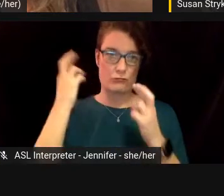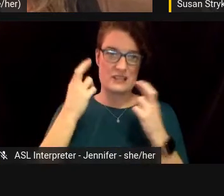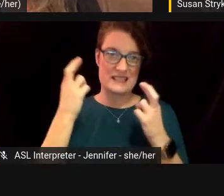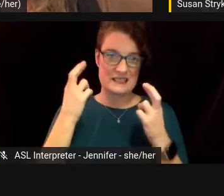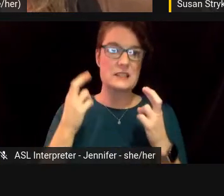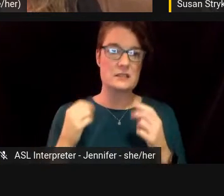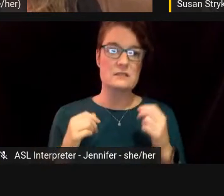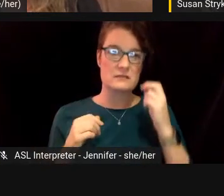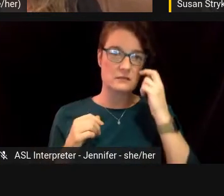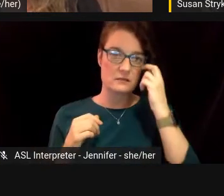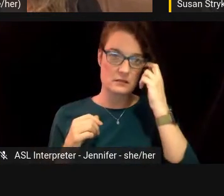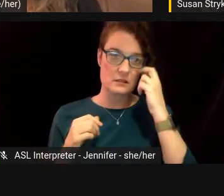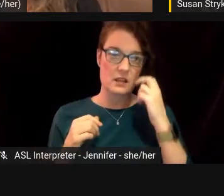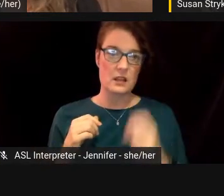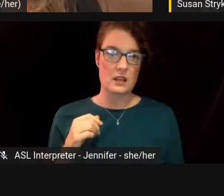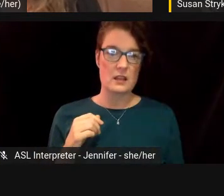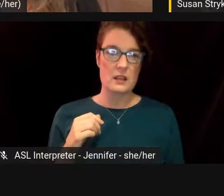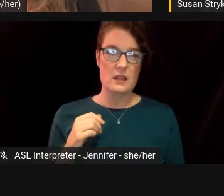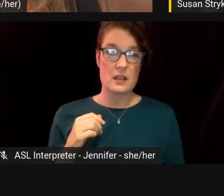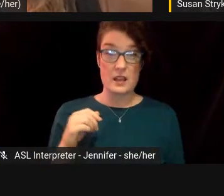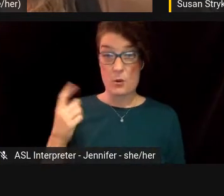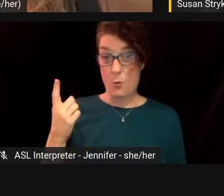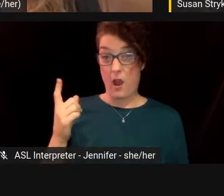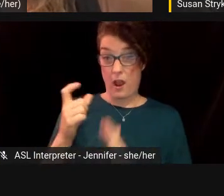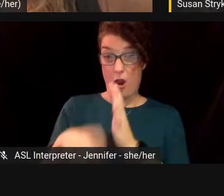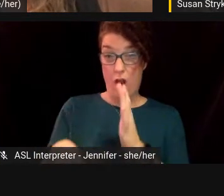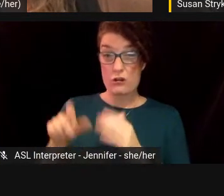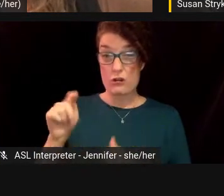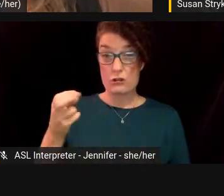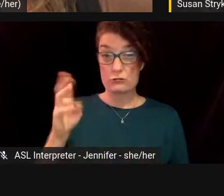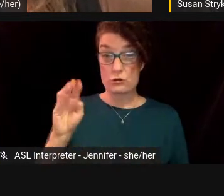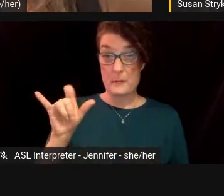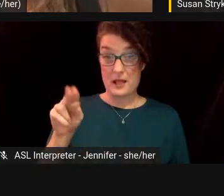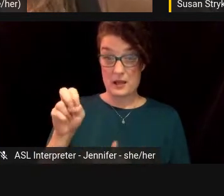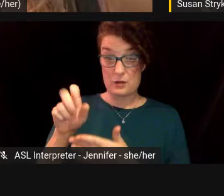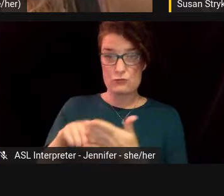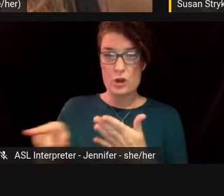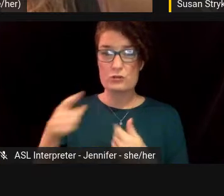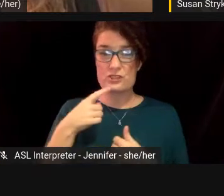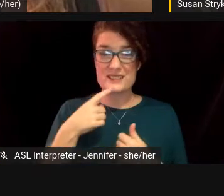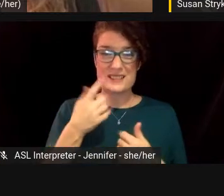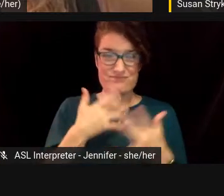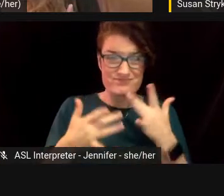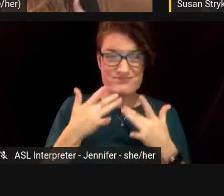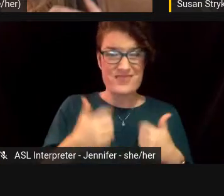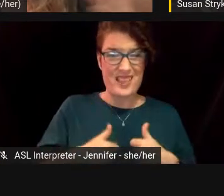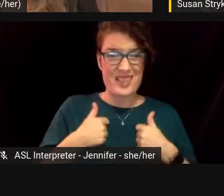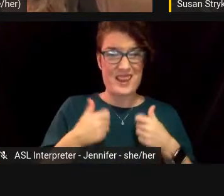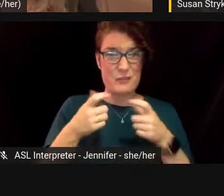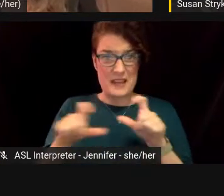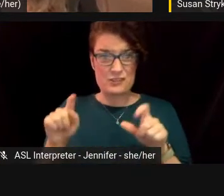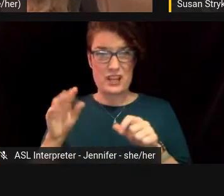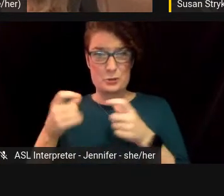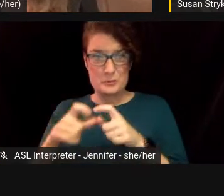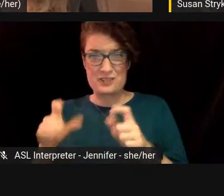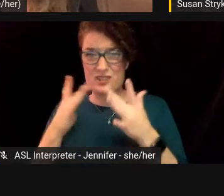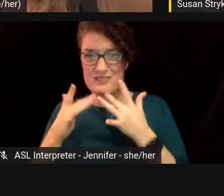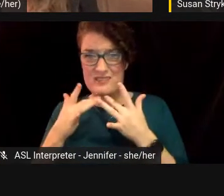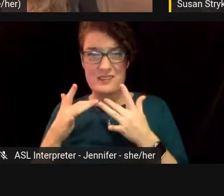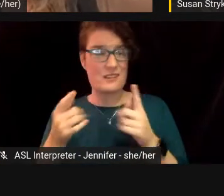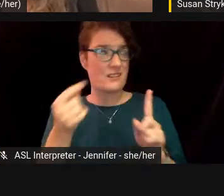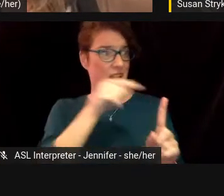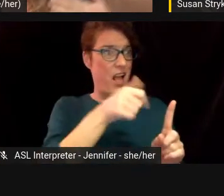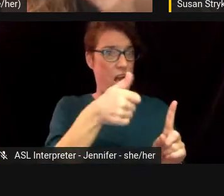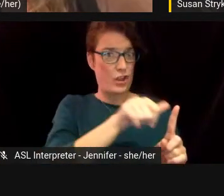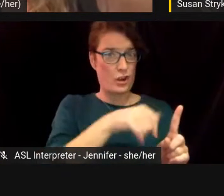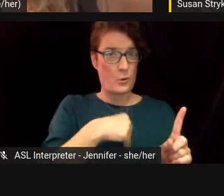by, in one of Tourmaline's articles, she talked about, like, living paycheck to paycheck, while someone else who is cisgender